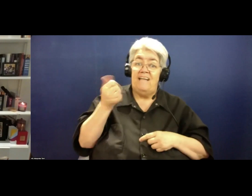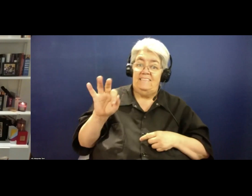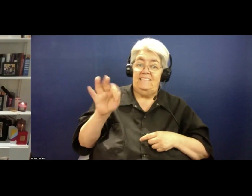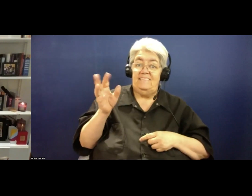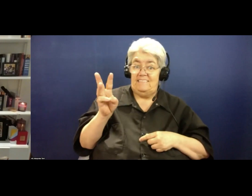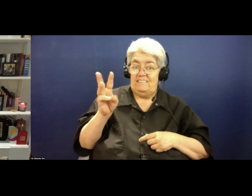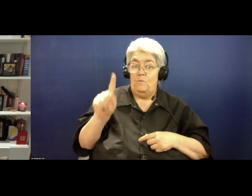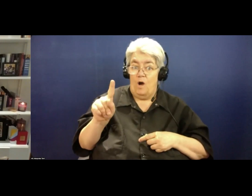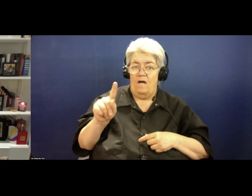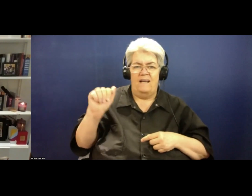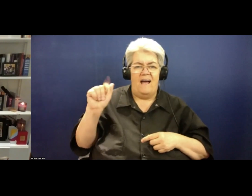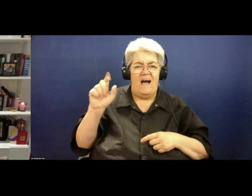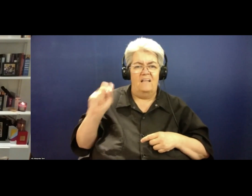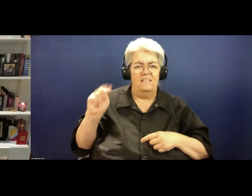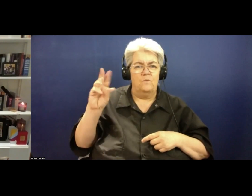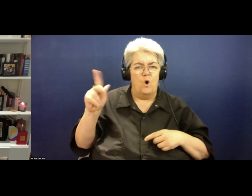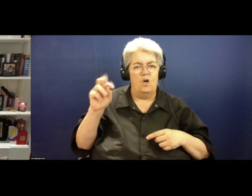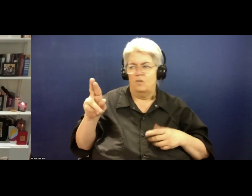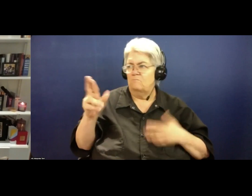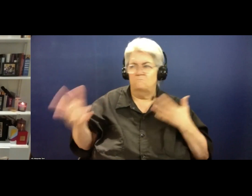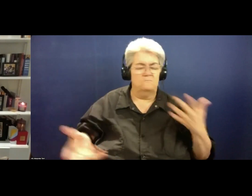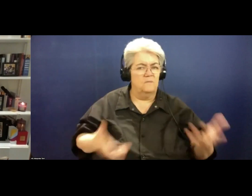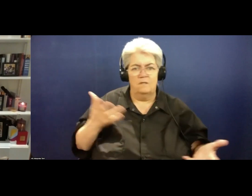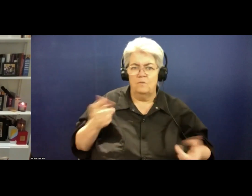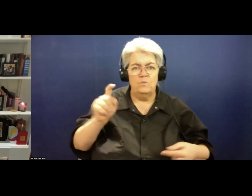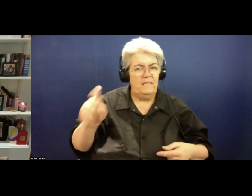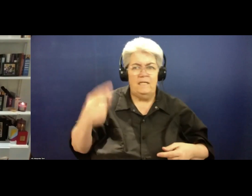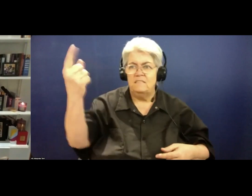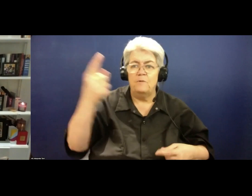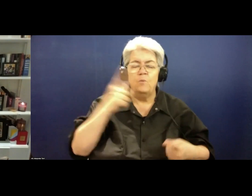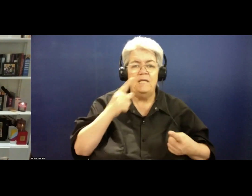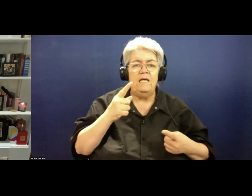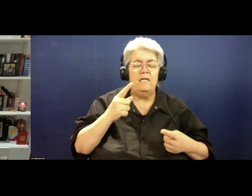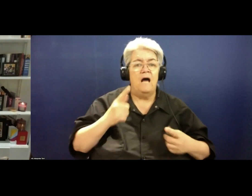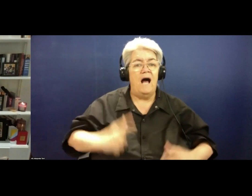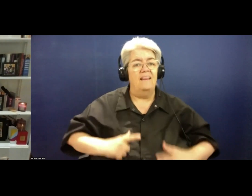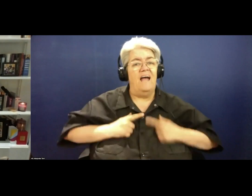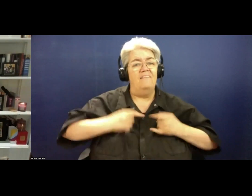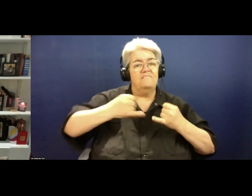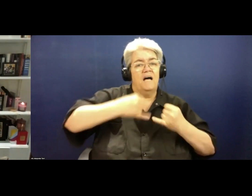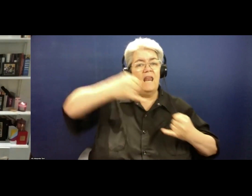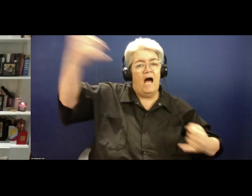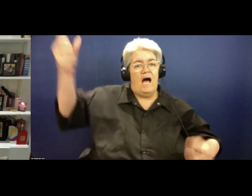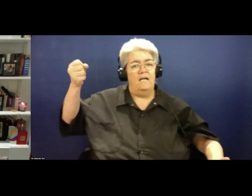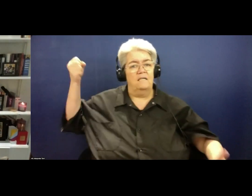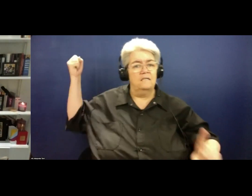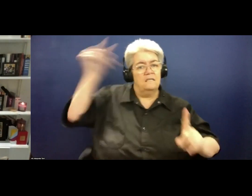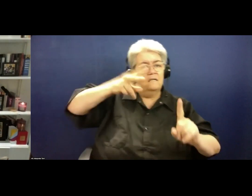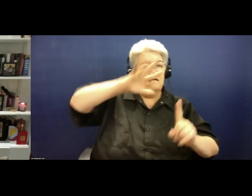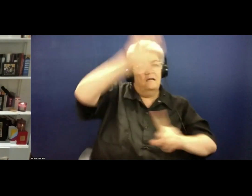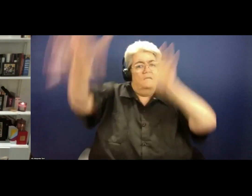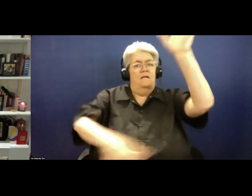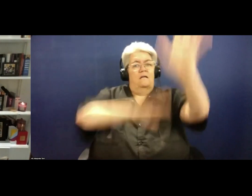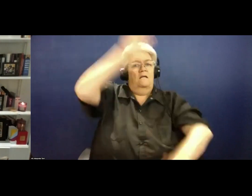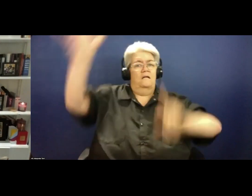Alan Walker said, we need to do something. We need to have a lifeline, a lifeline for people who find themselves in that